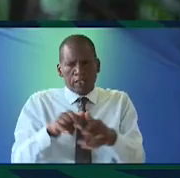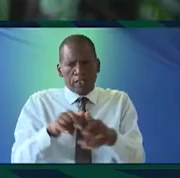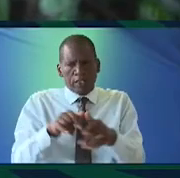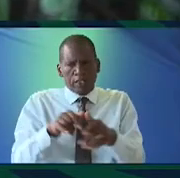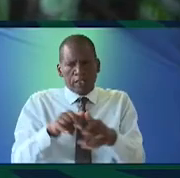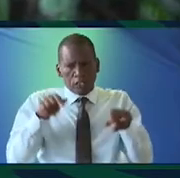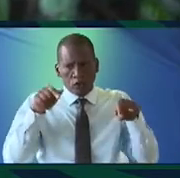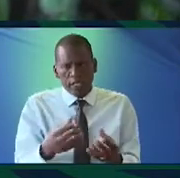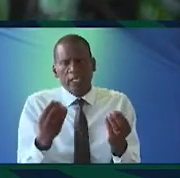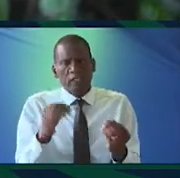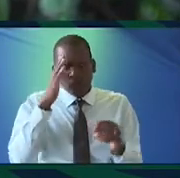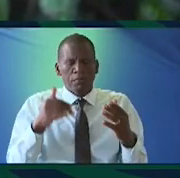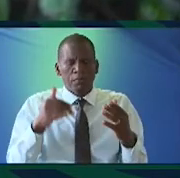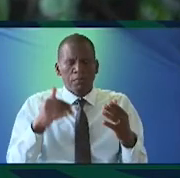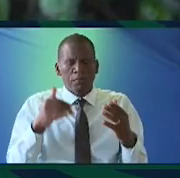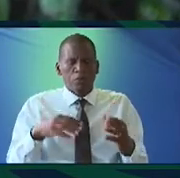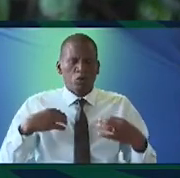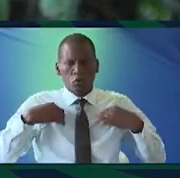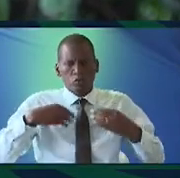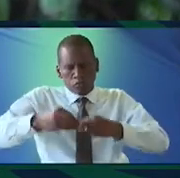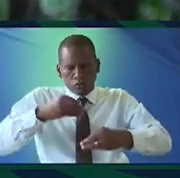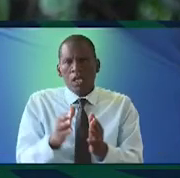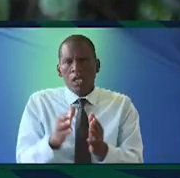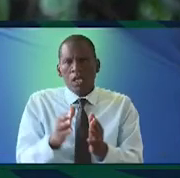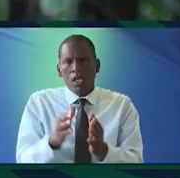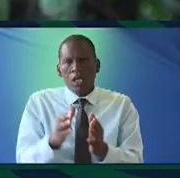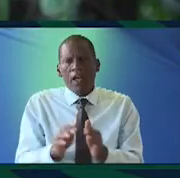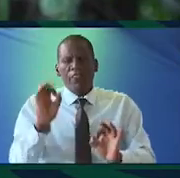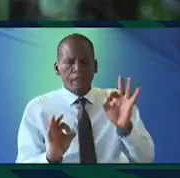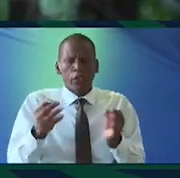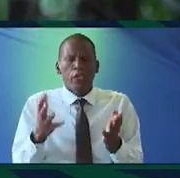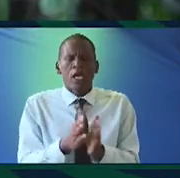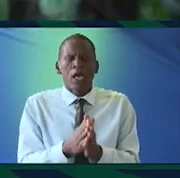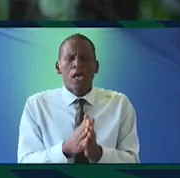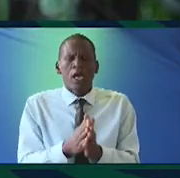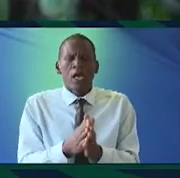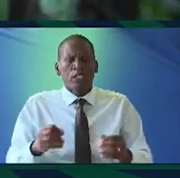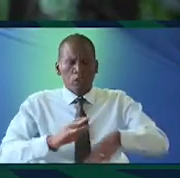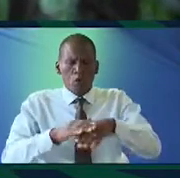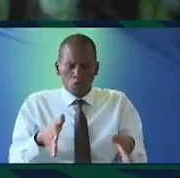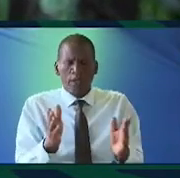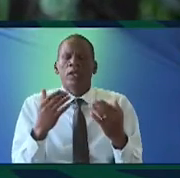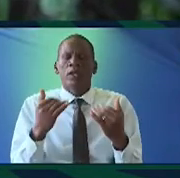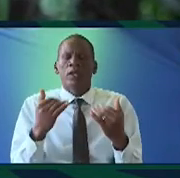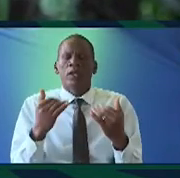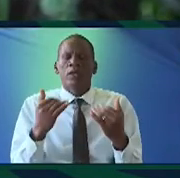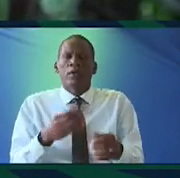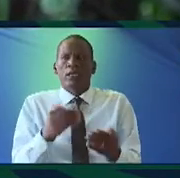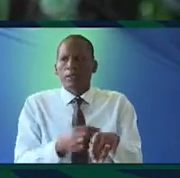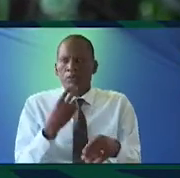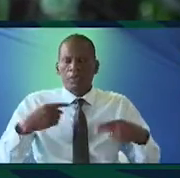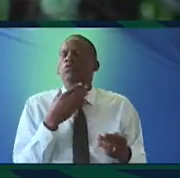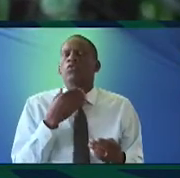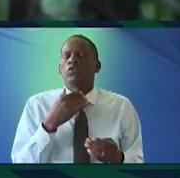today it's so easy to think about textiles and the fashion space as very frivolous, right? Whenever